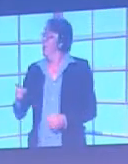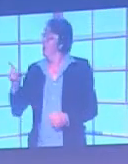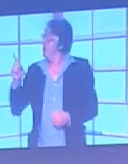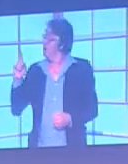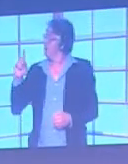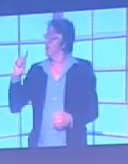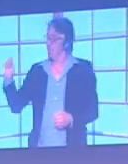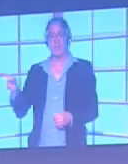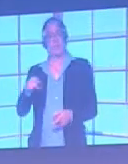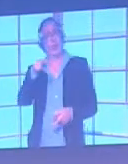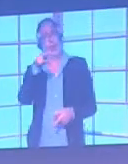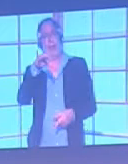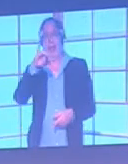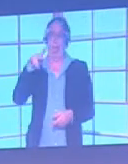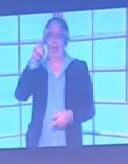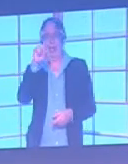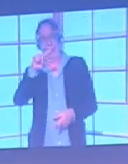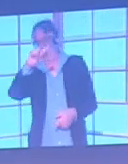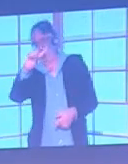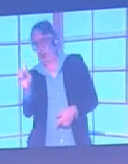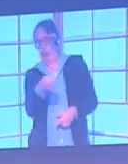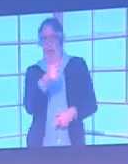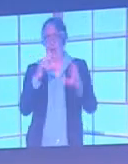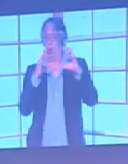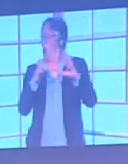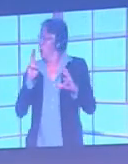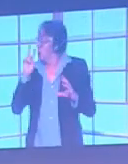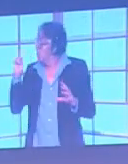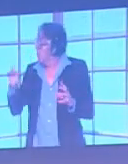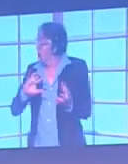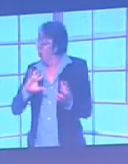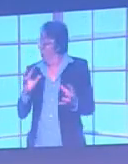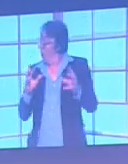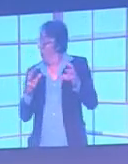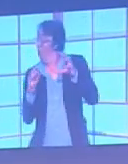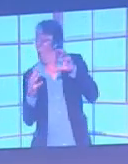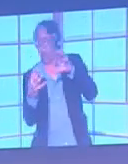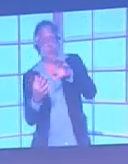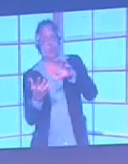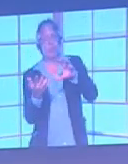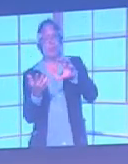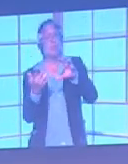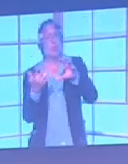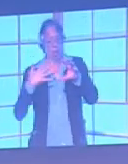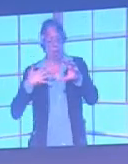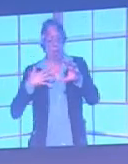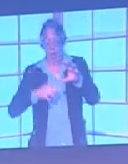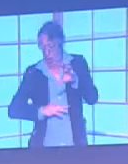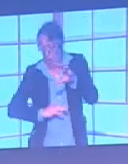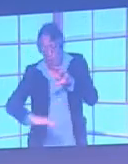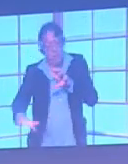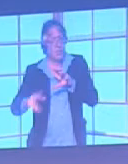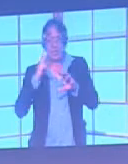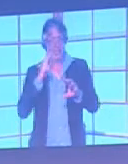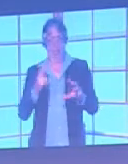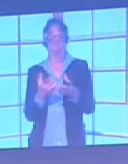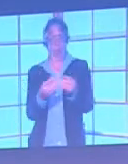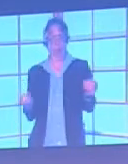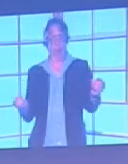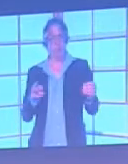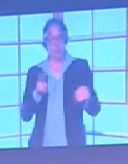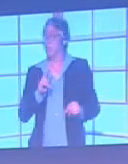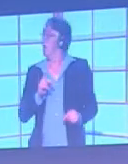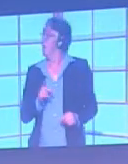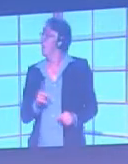ball and you can see on the right how in certain positions it would not be visible against the colour of the pitch. But look how well those yellow